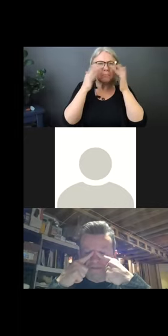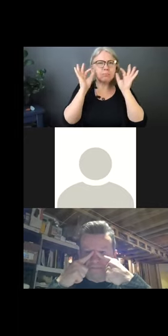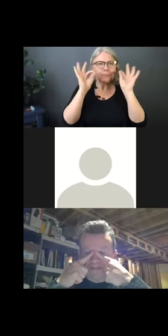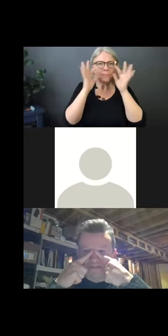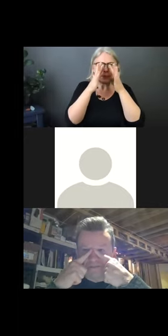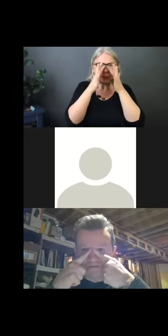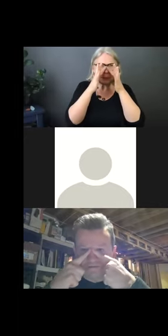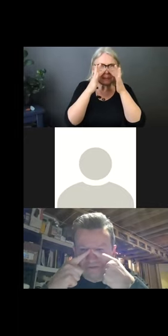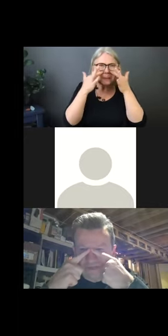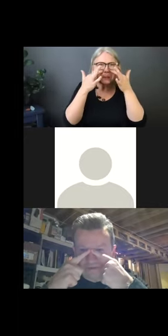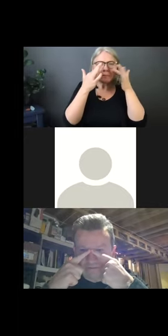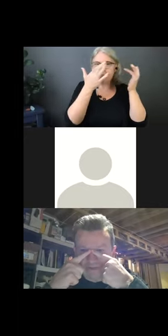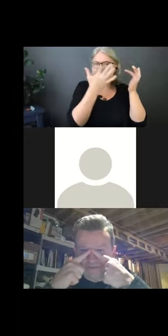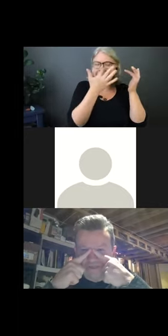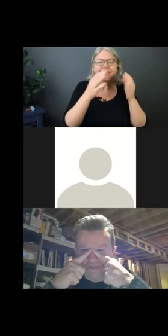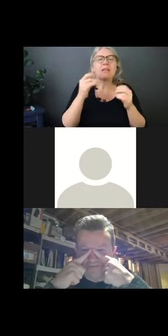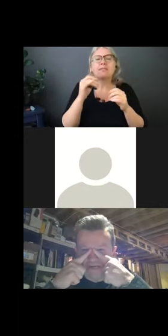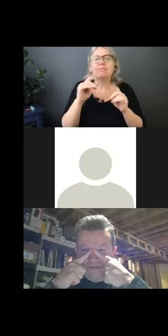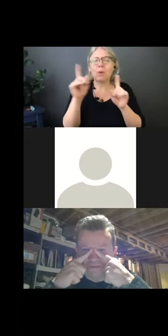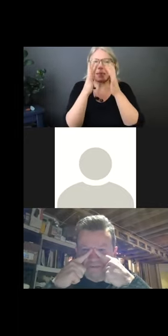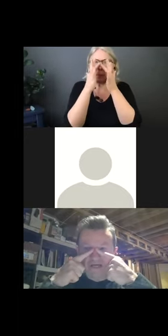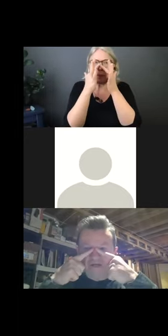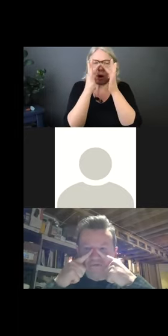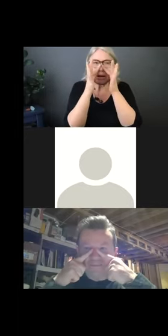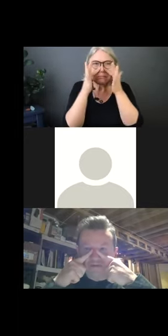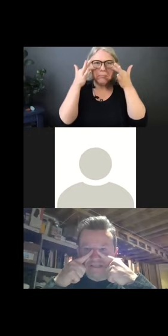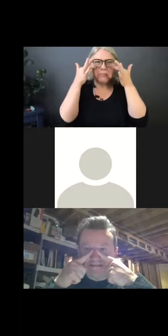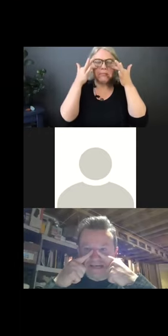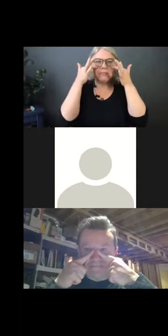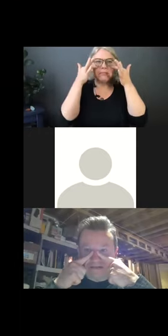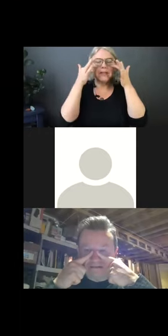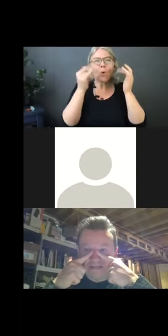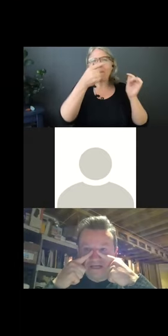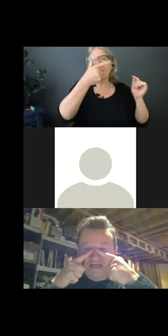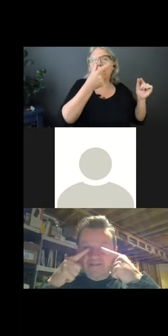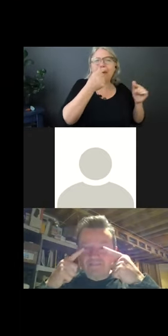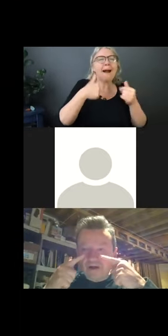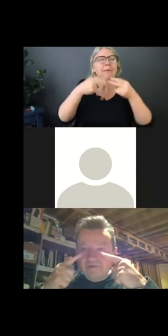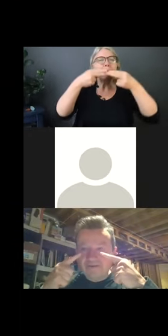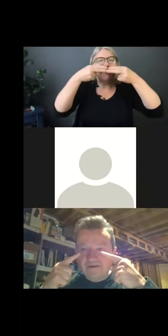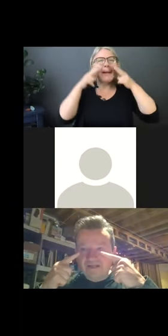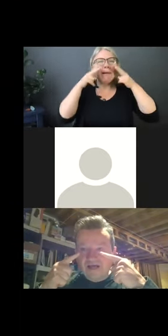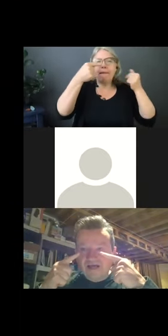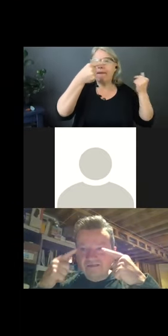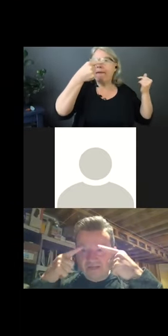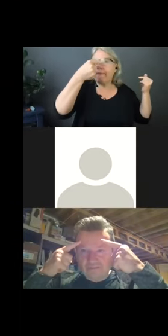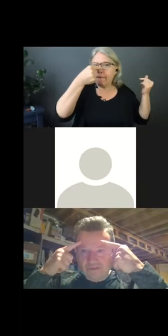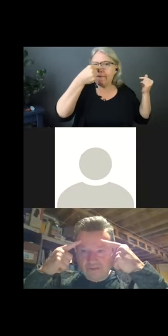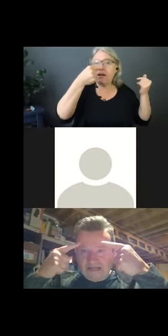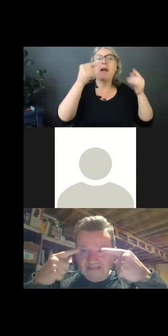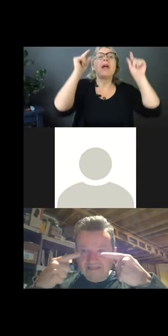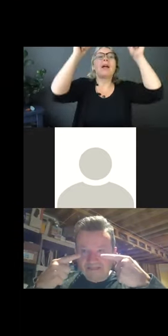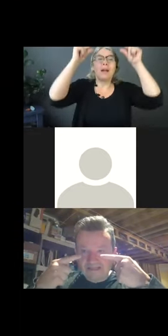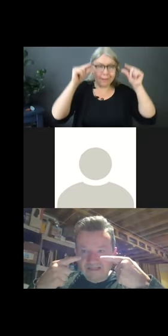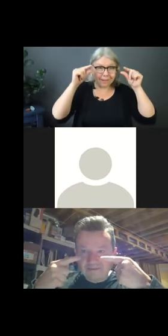of my nose, I'm pointing, sorry for visually impaired people on the bridge of my nose. You know, you push down that metal, the problem there in lies, and then you